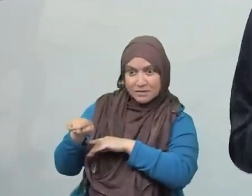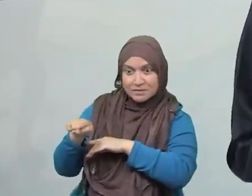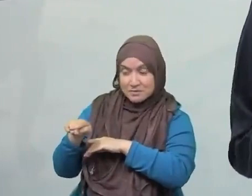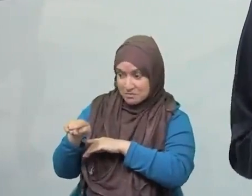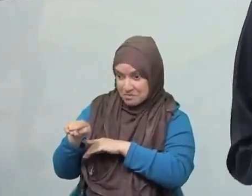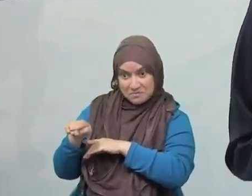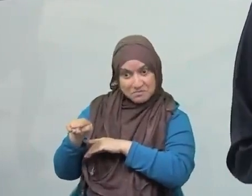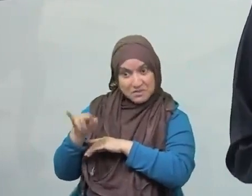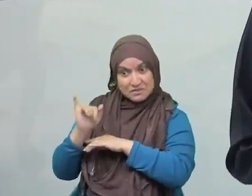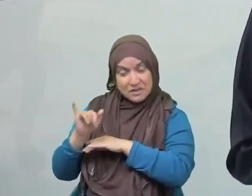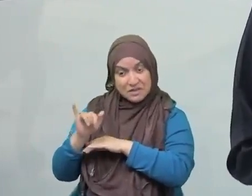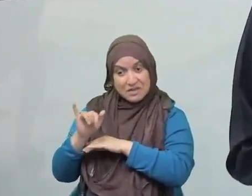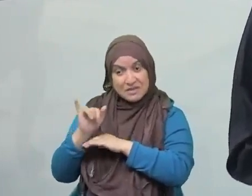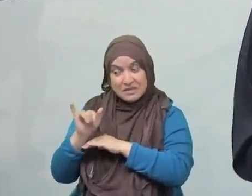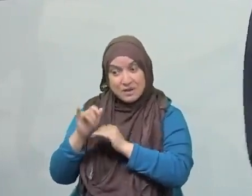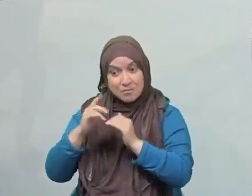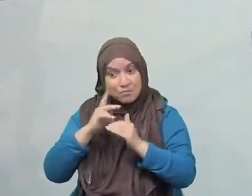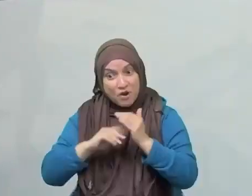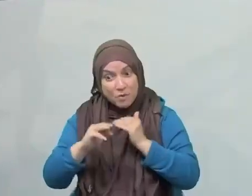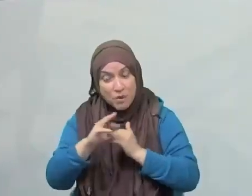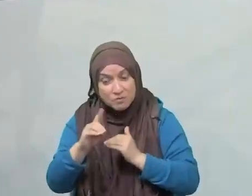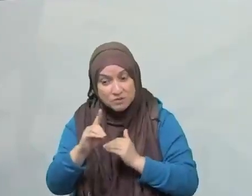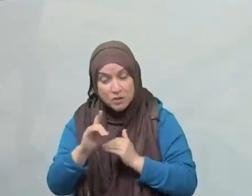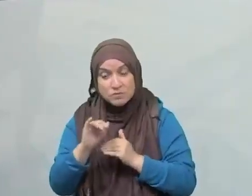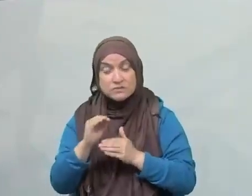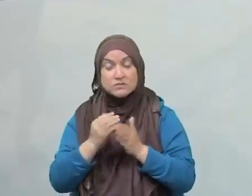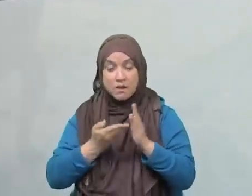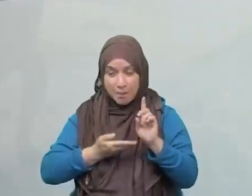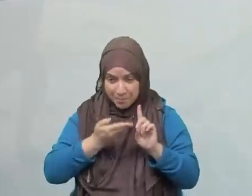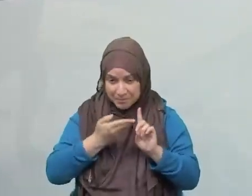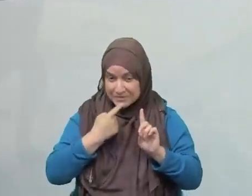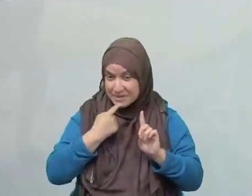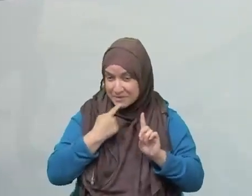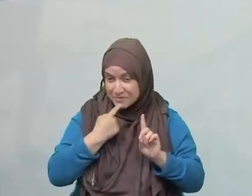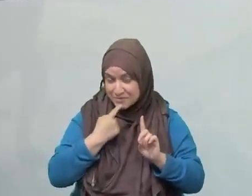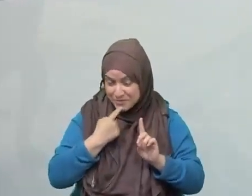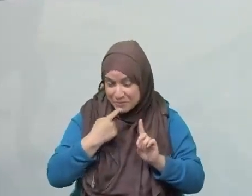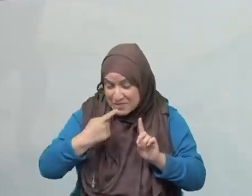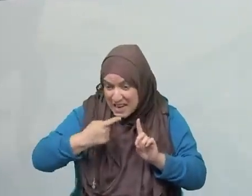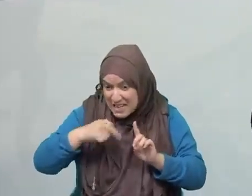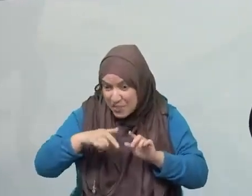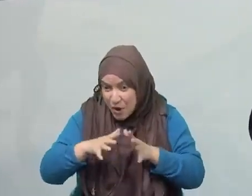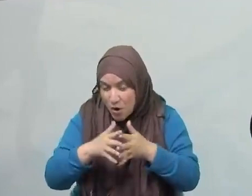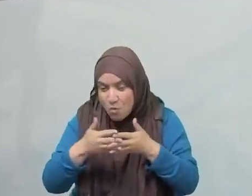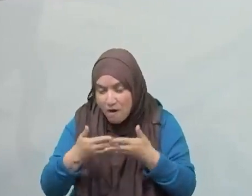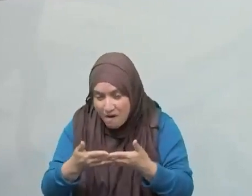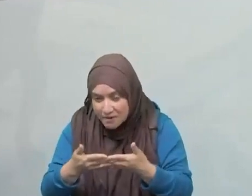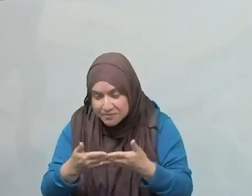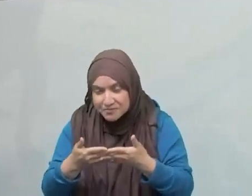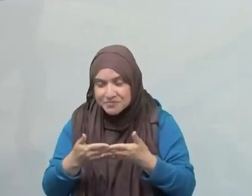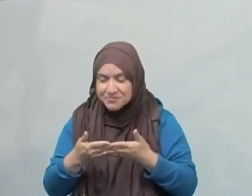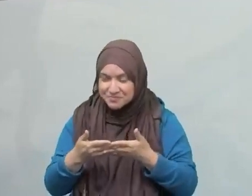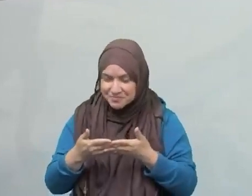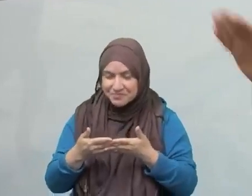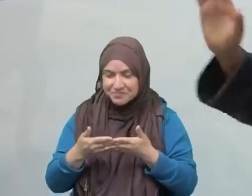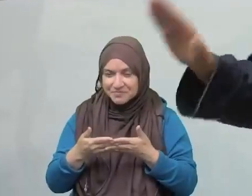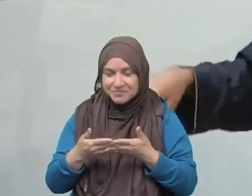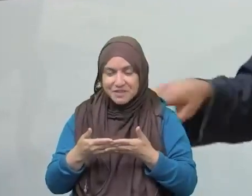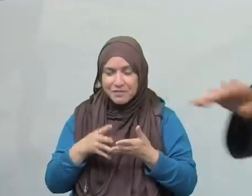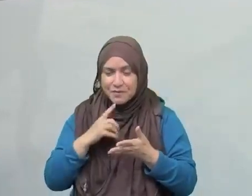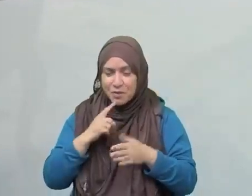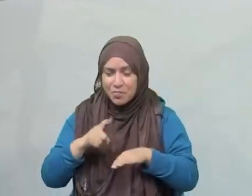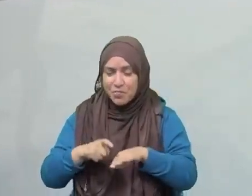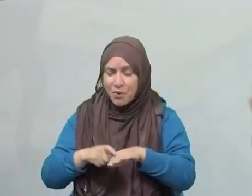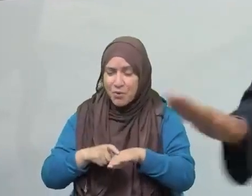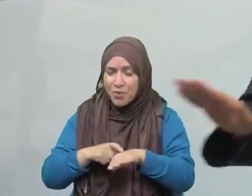There were some nights that the Prophet would stand in his Qiyam al-Layl, and he would read Qur'an for so long, you would think he